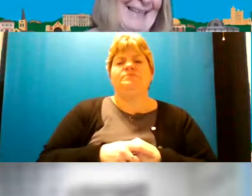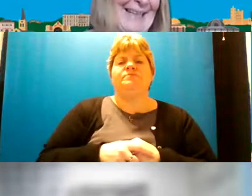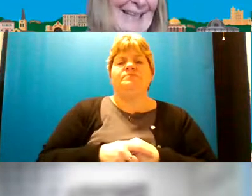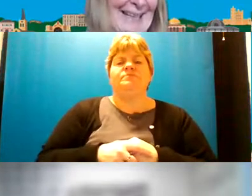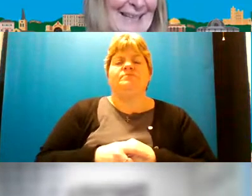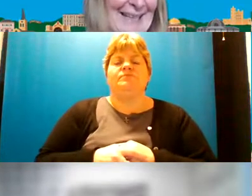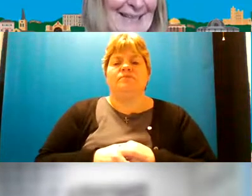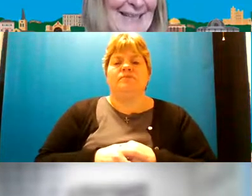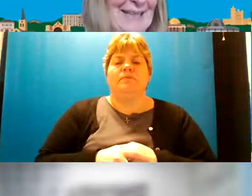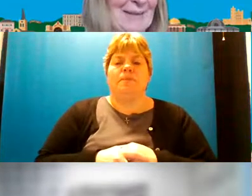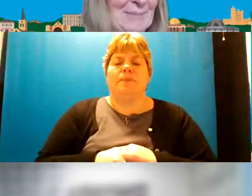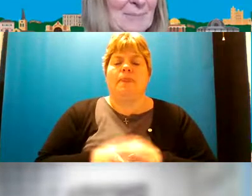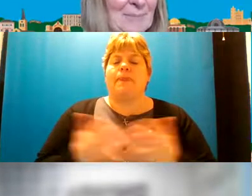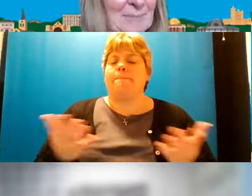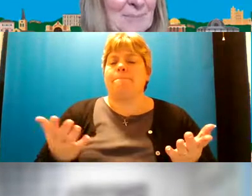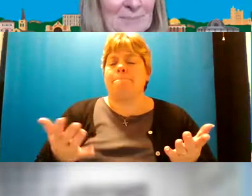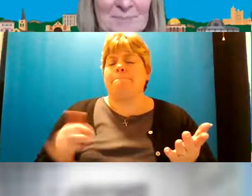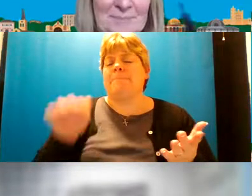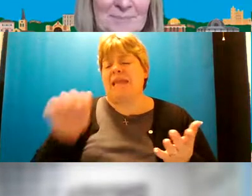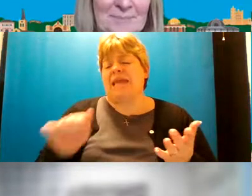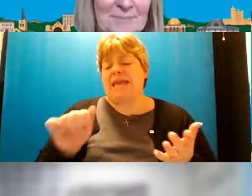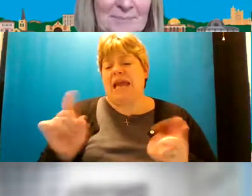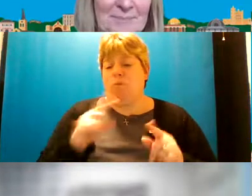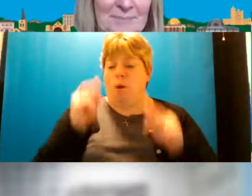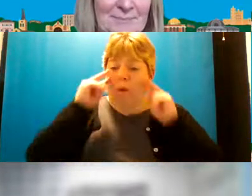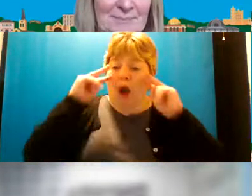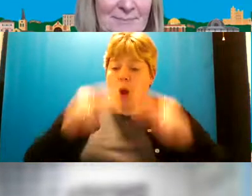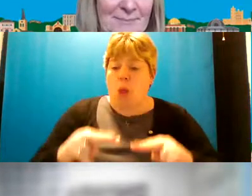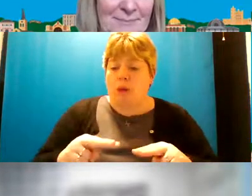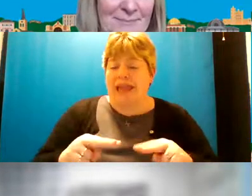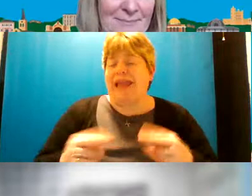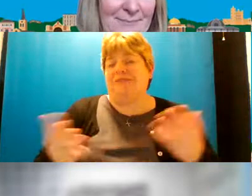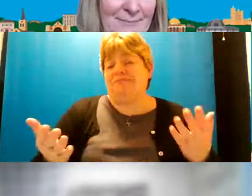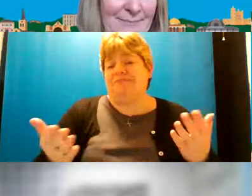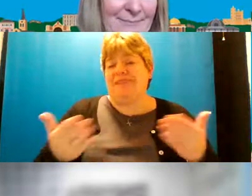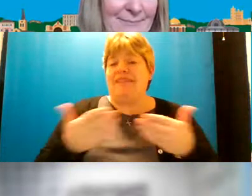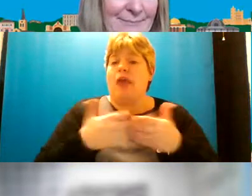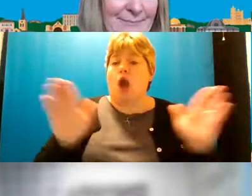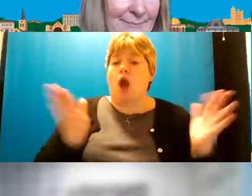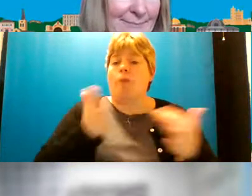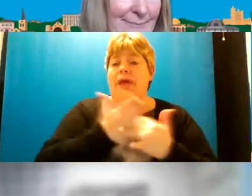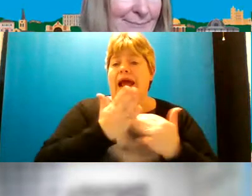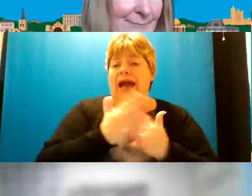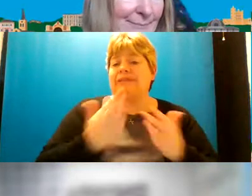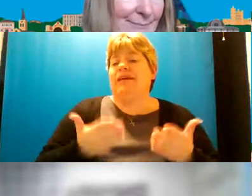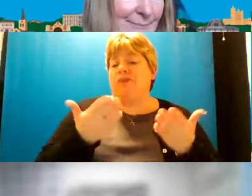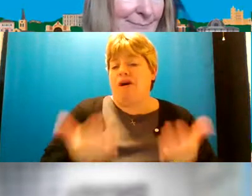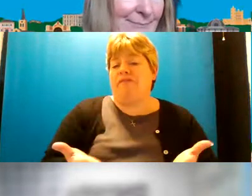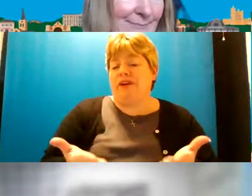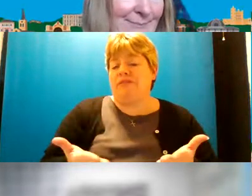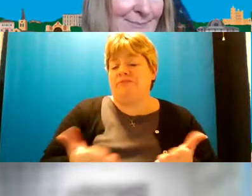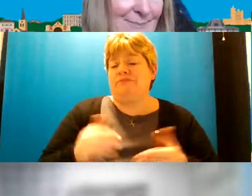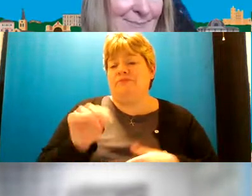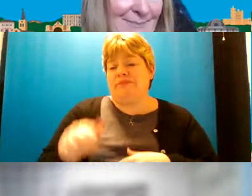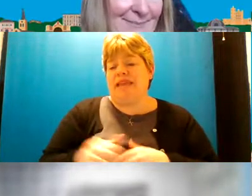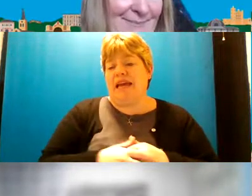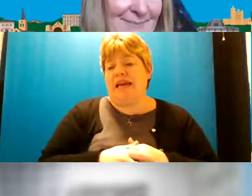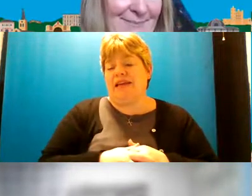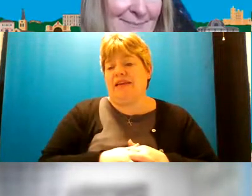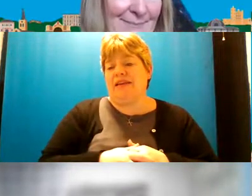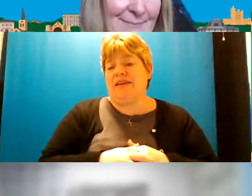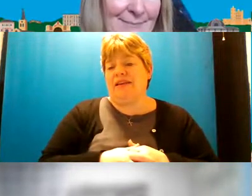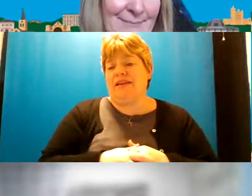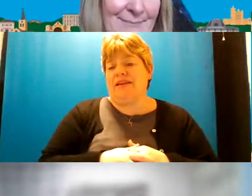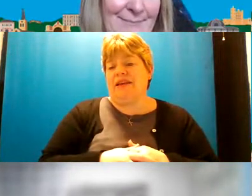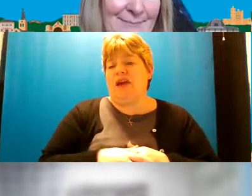just to say yeah what we are looking at is is very much that open access offer so uh yeah i think